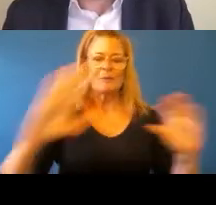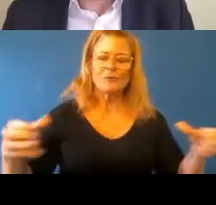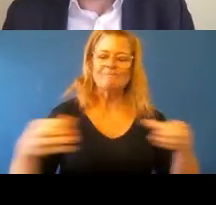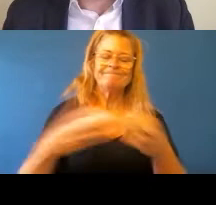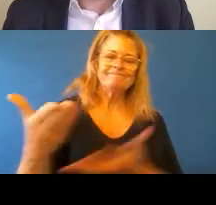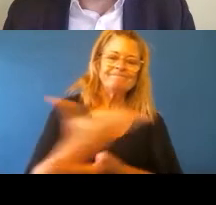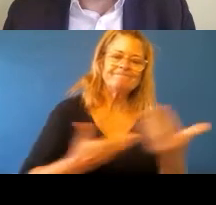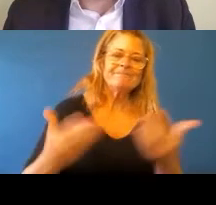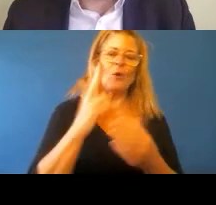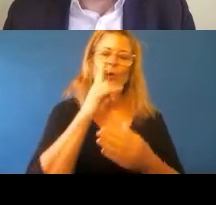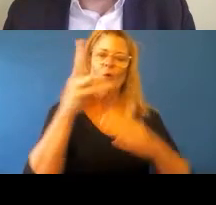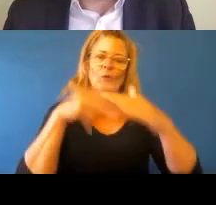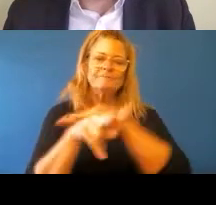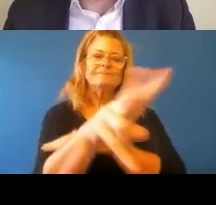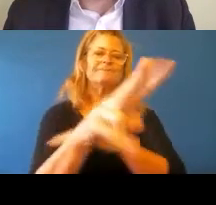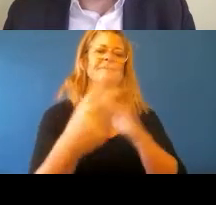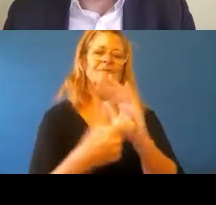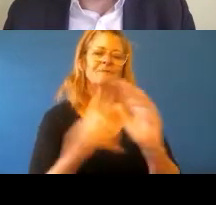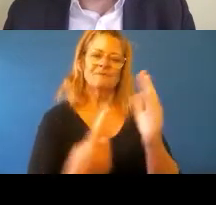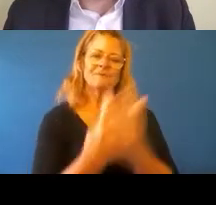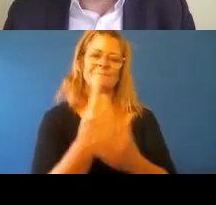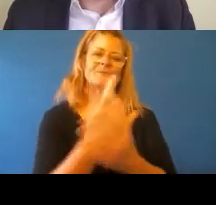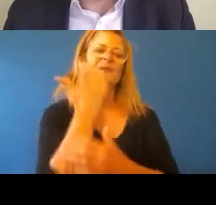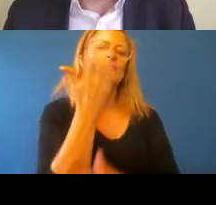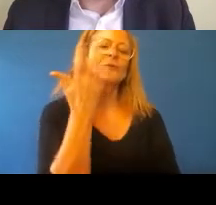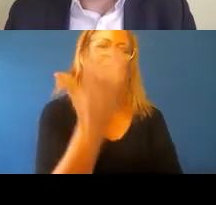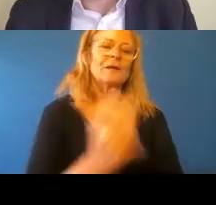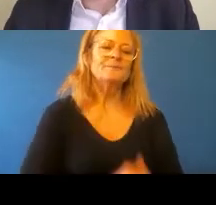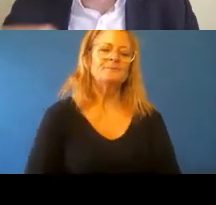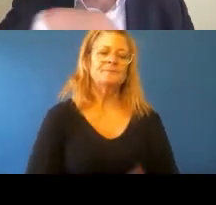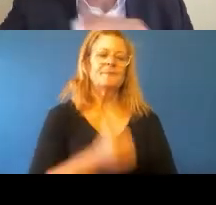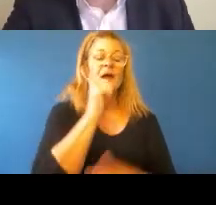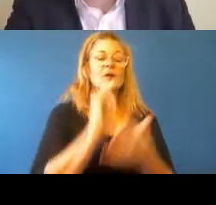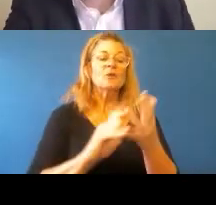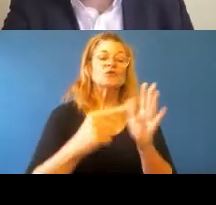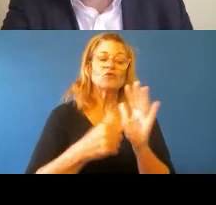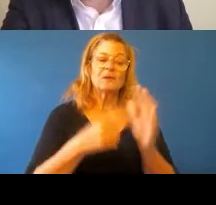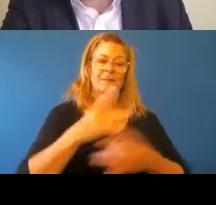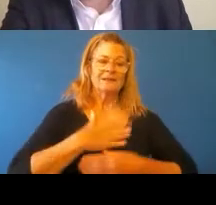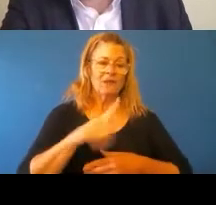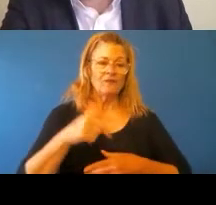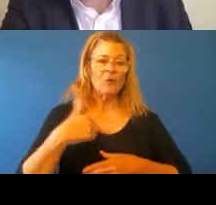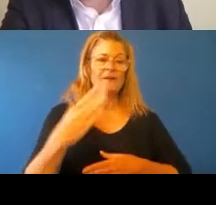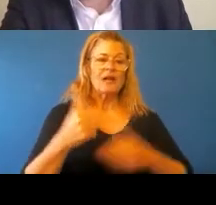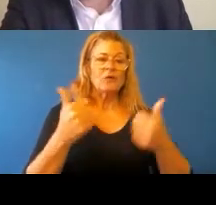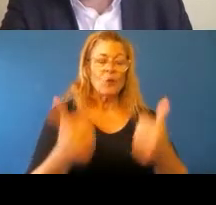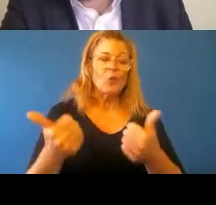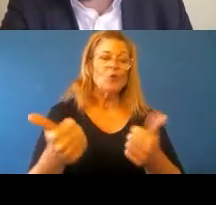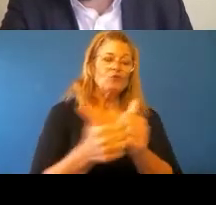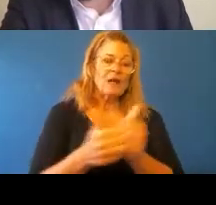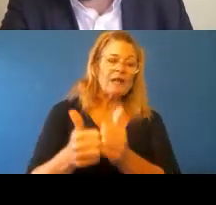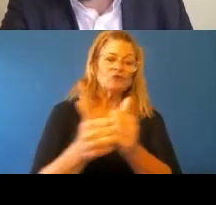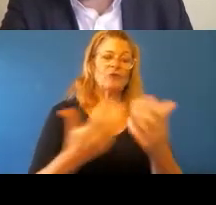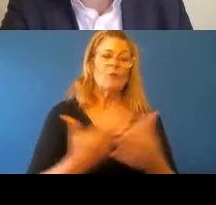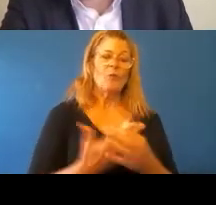organisation, we've had some pretty close relationships with FENS Fire Emergency New Zealand through